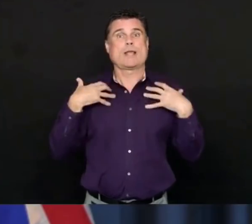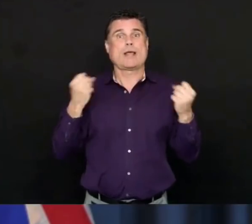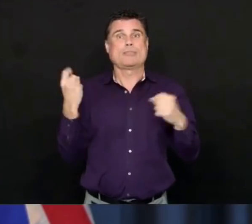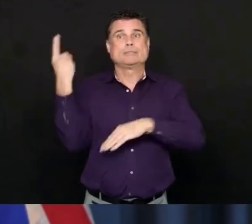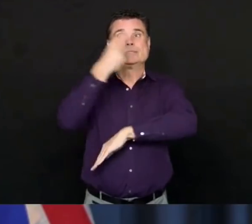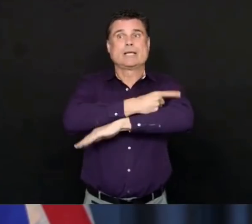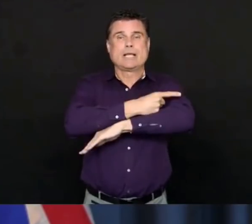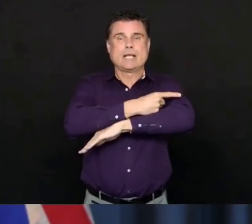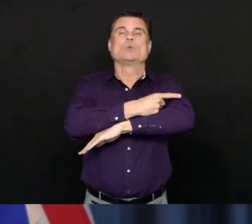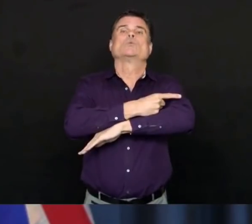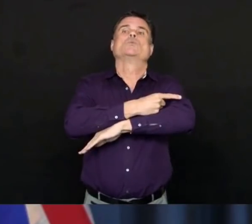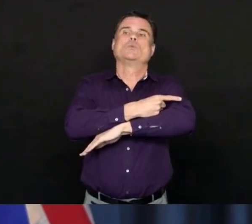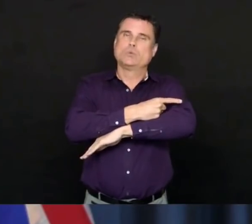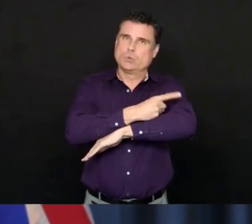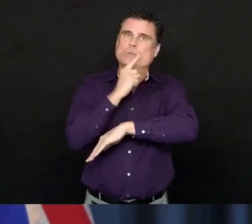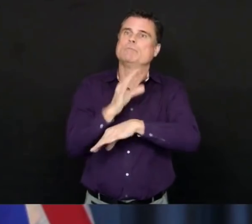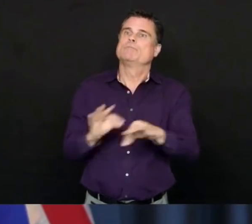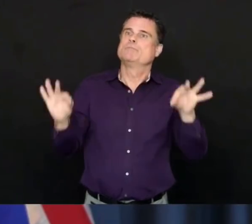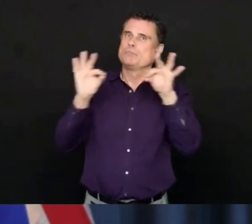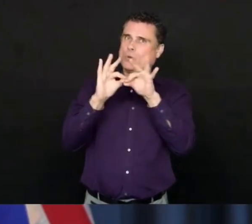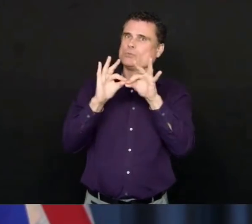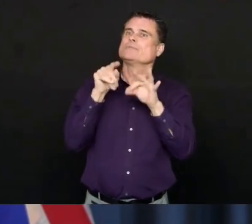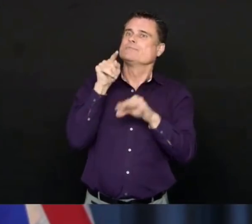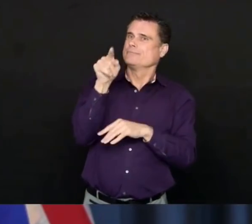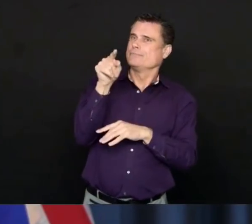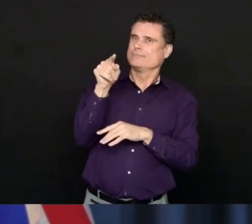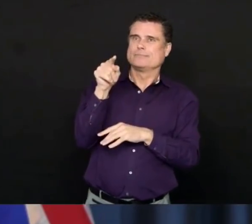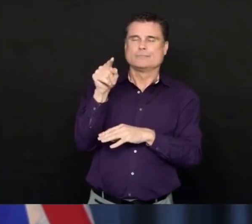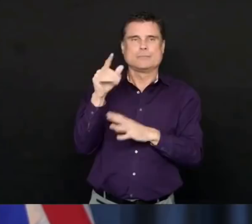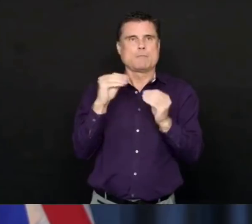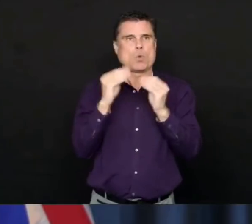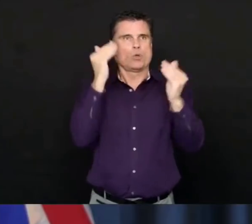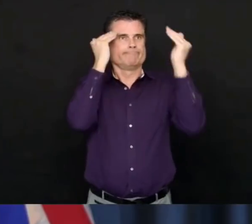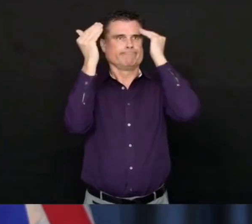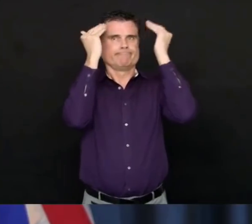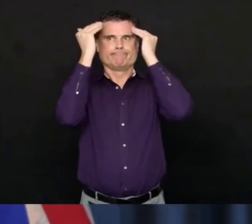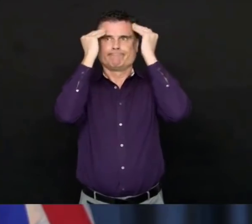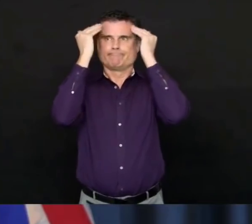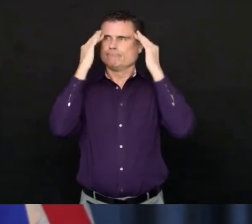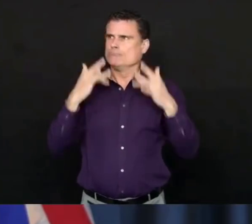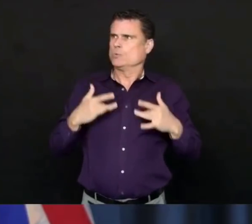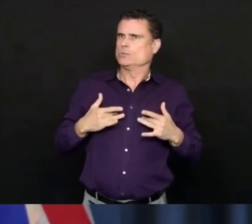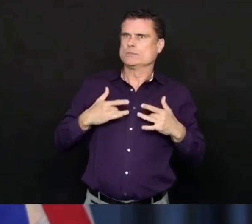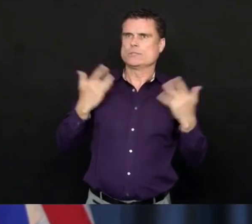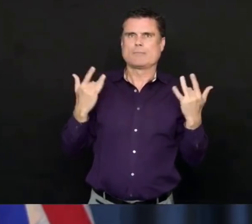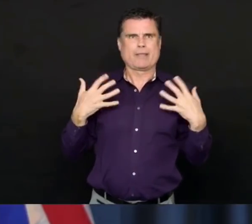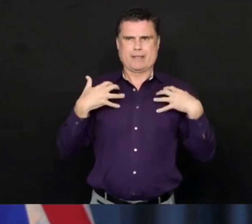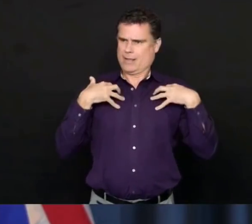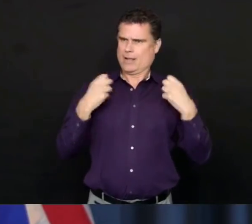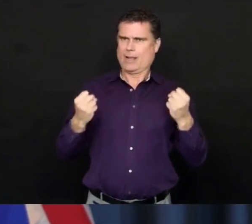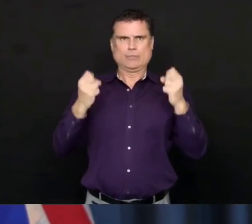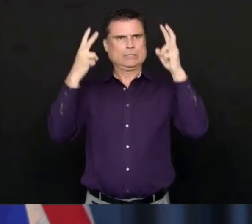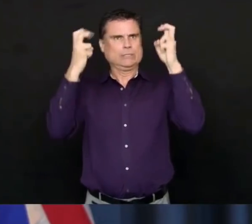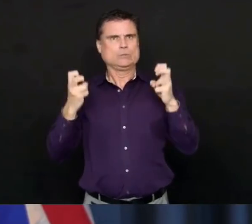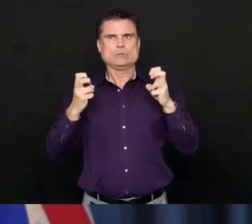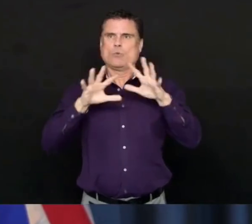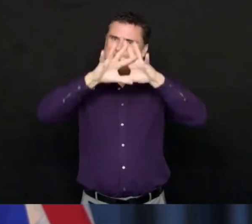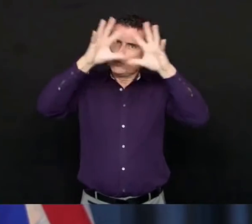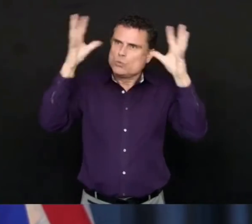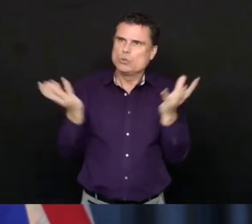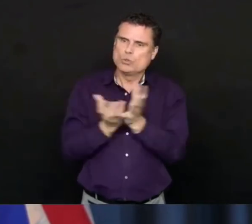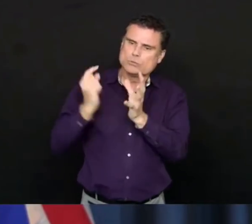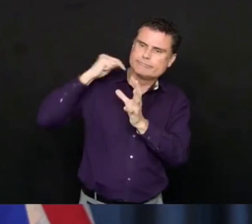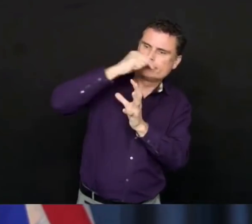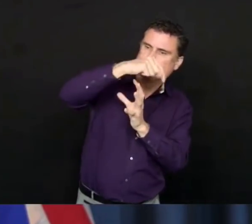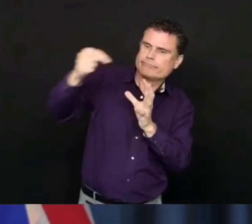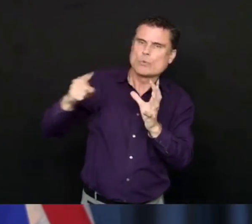managing chronic disease and other health issues. And I can encourage you to continue to work with your health care providers, to talk to your